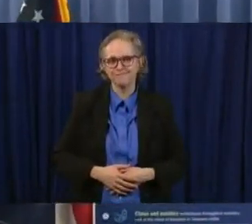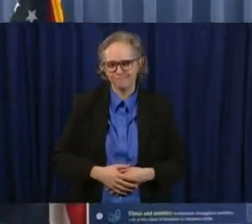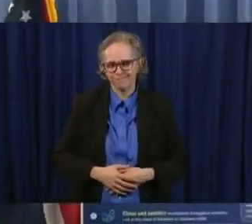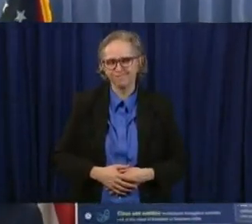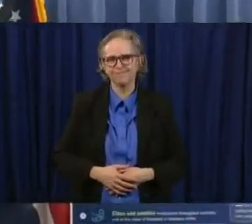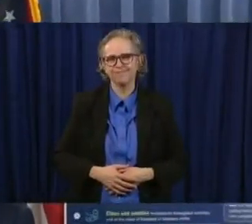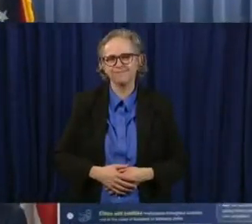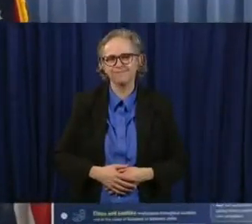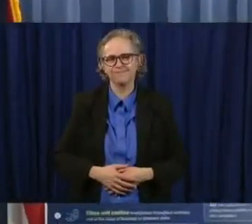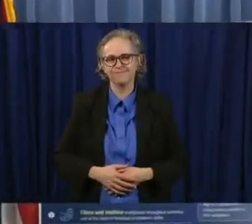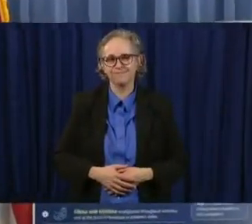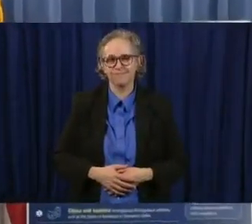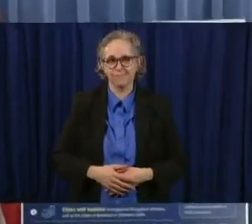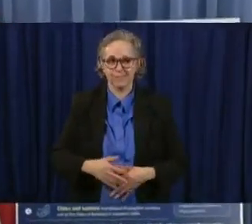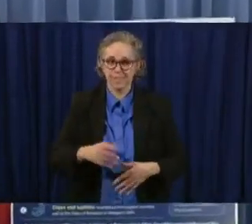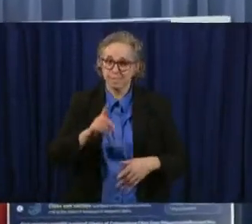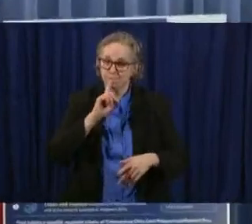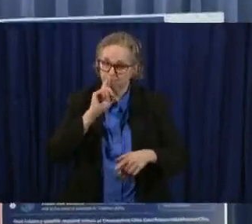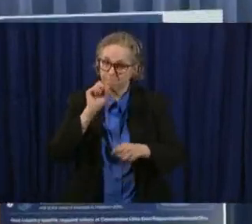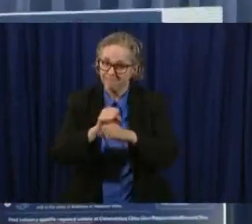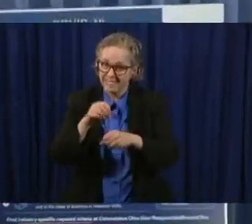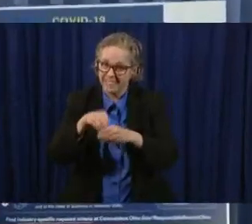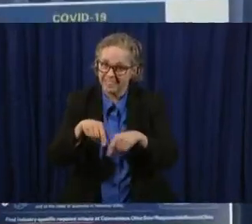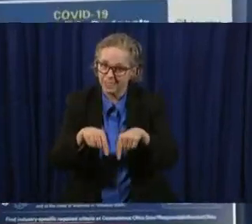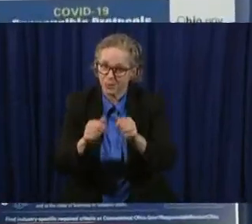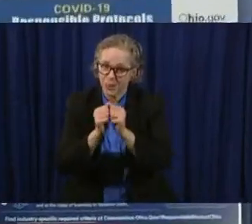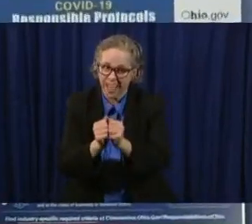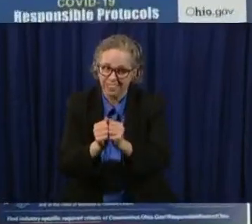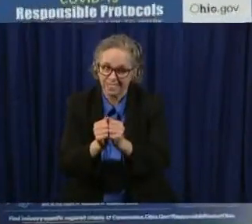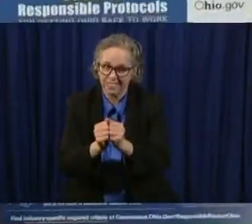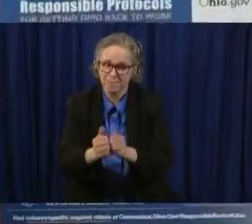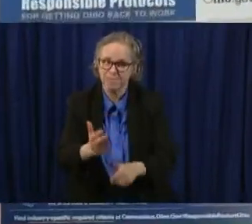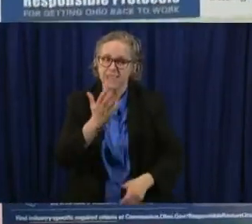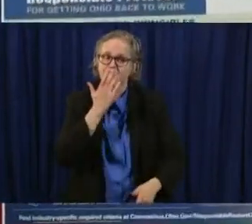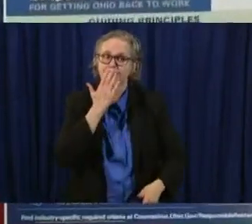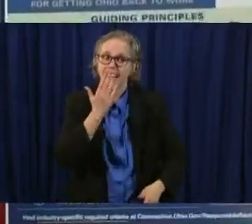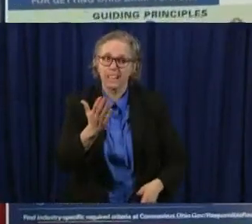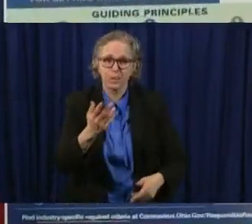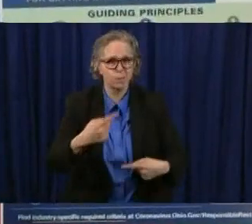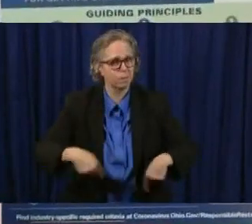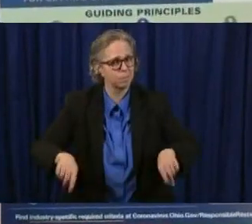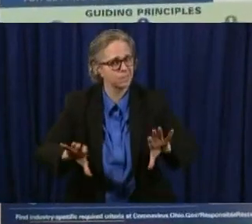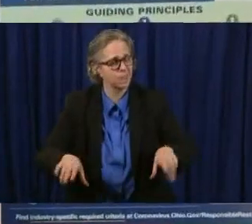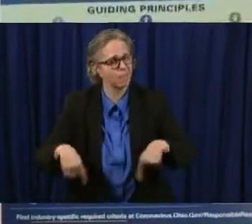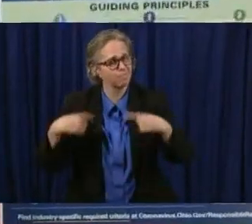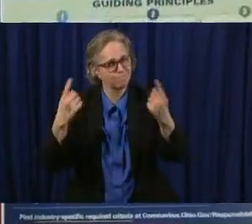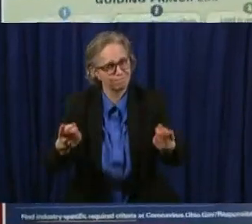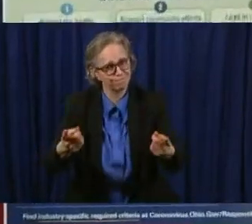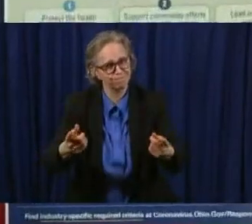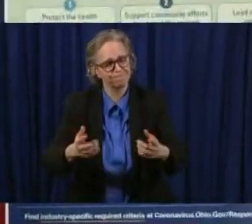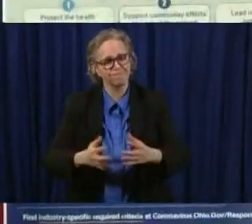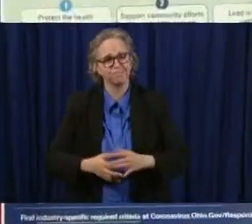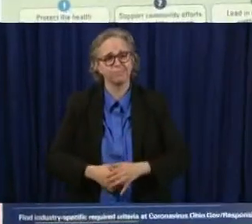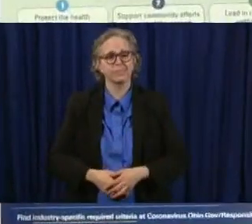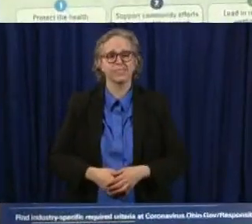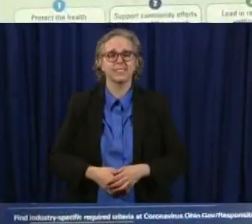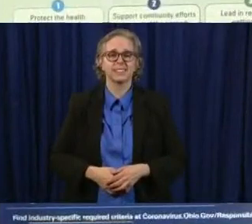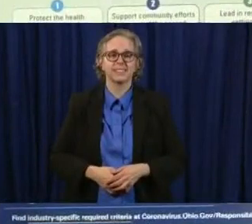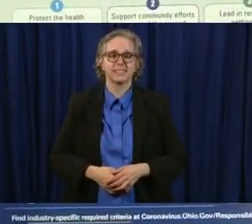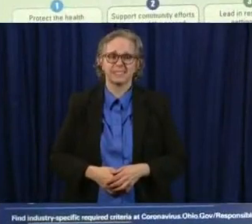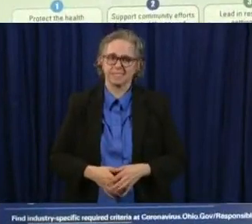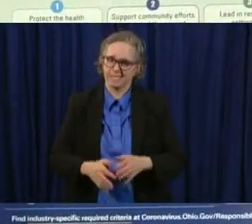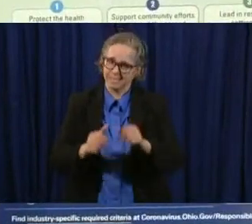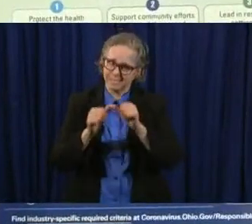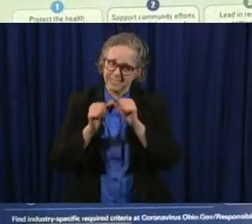we are all in this together thank you all for what you have done so far as we continue uh on this journey